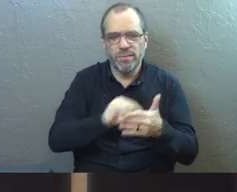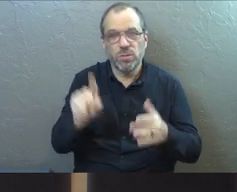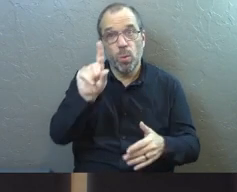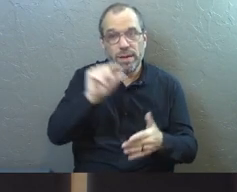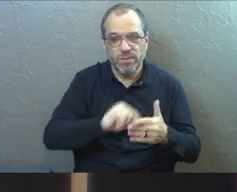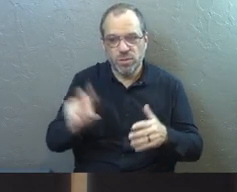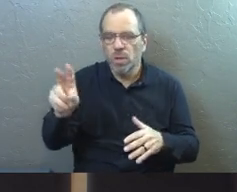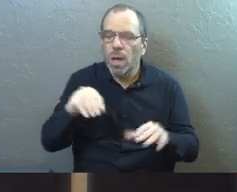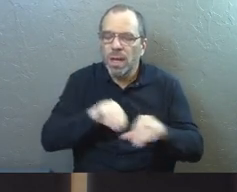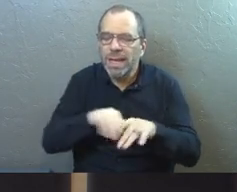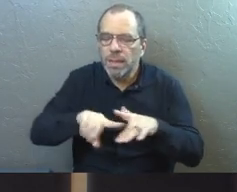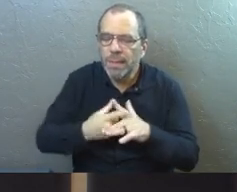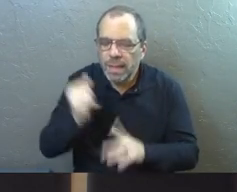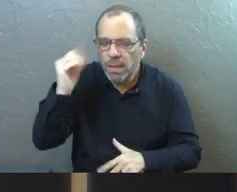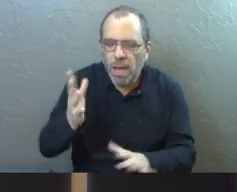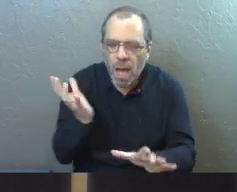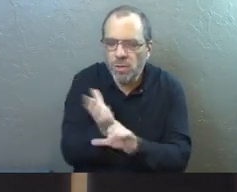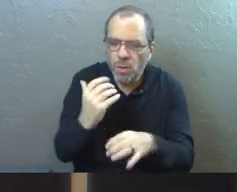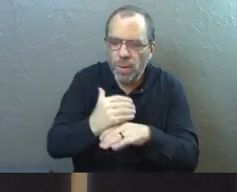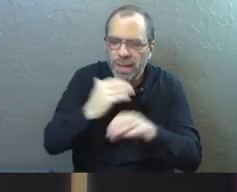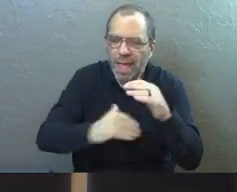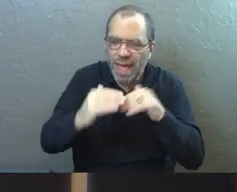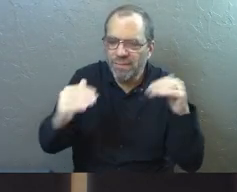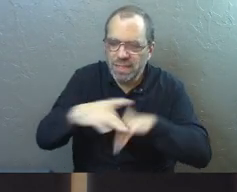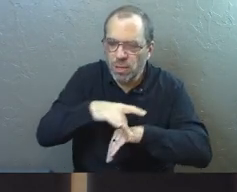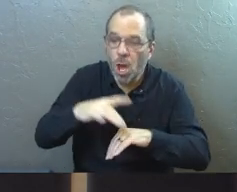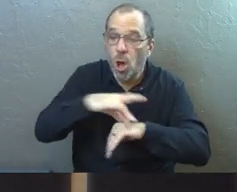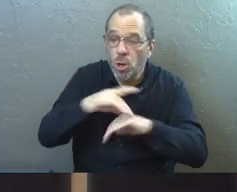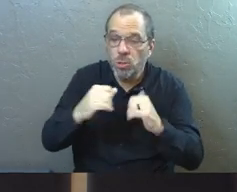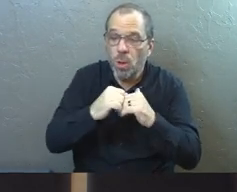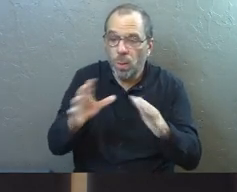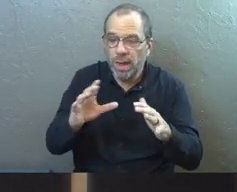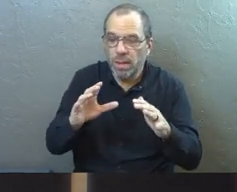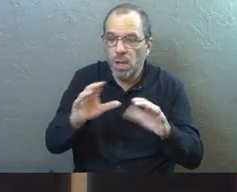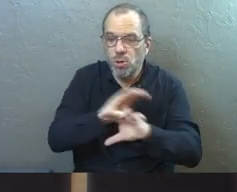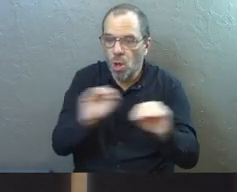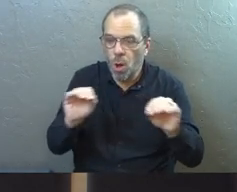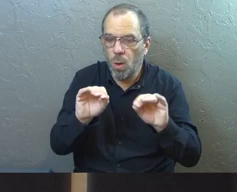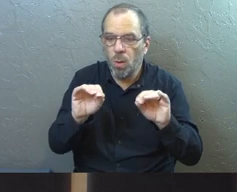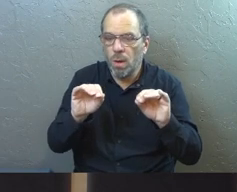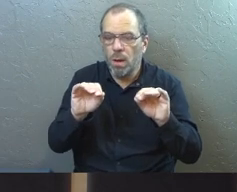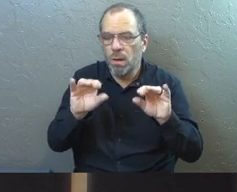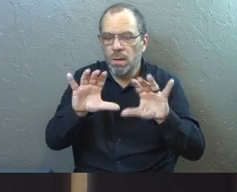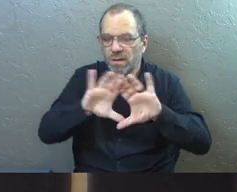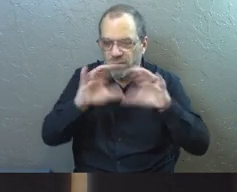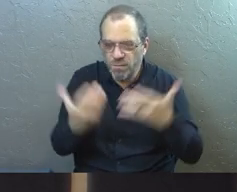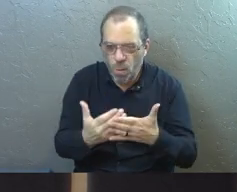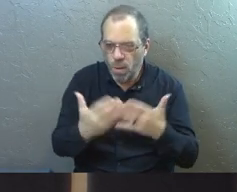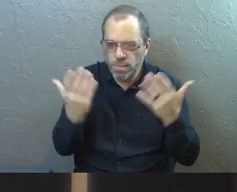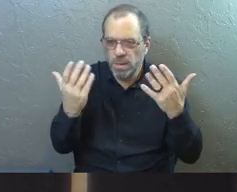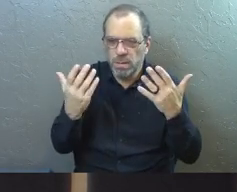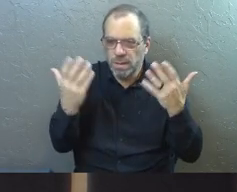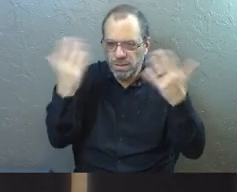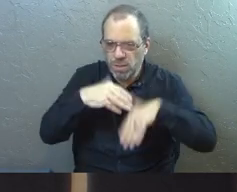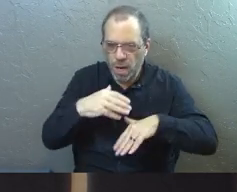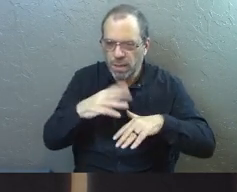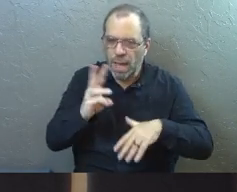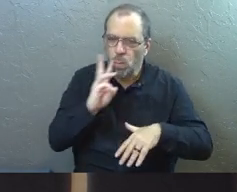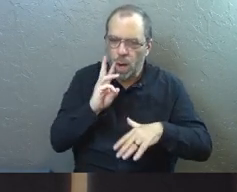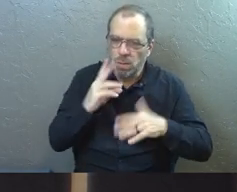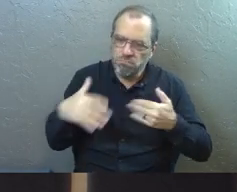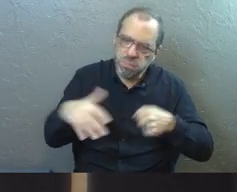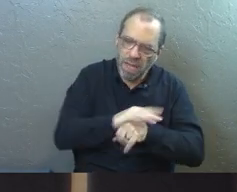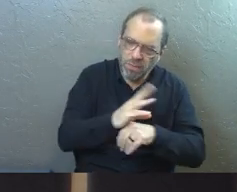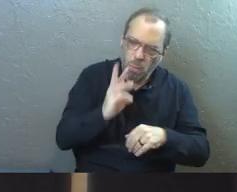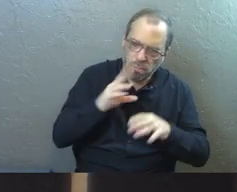2 together. In the beginning, God created the heavens and the earth. The earth was formless and empty, and darkness covered the deep waters.